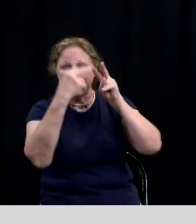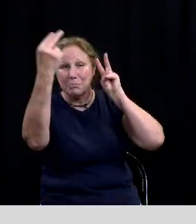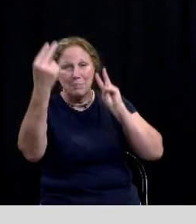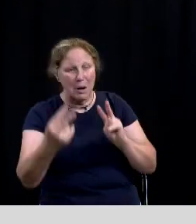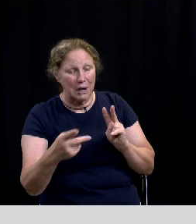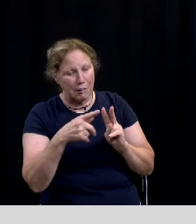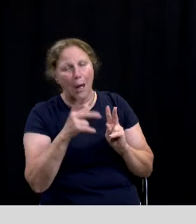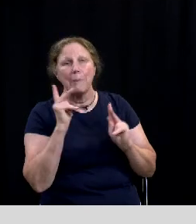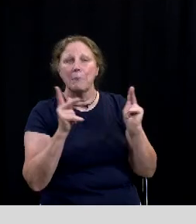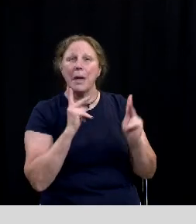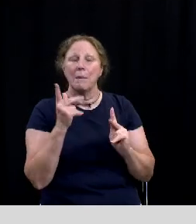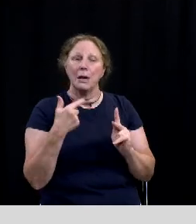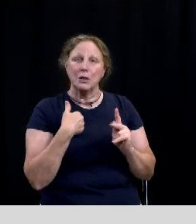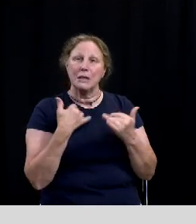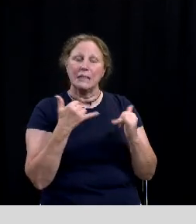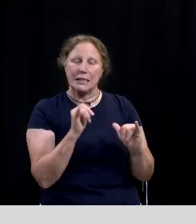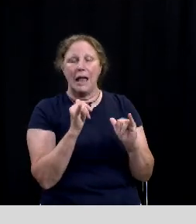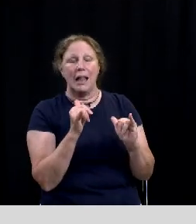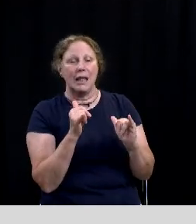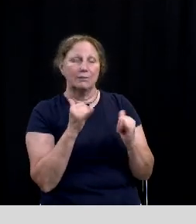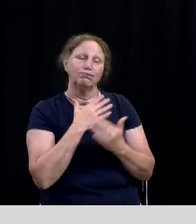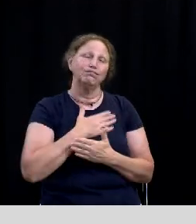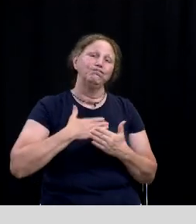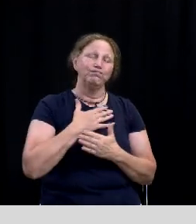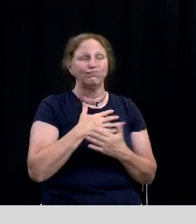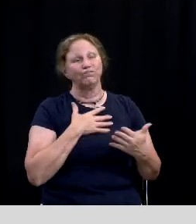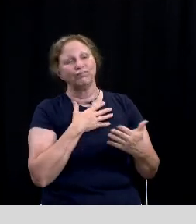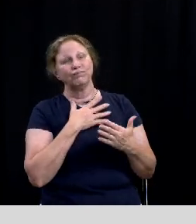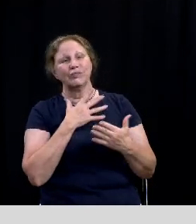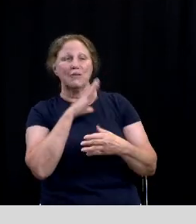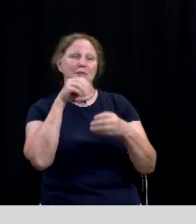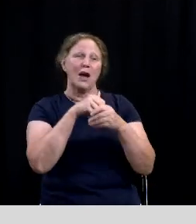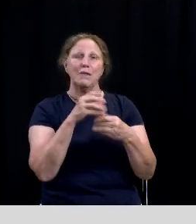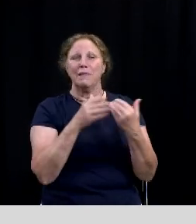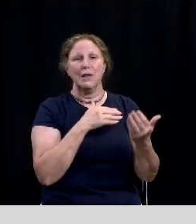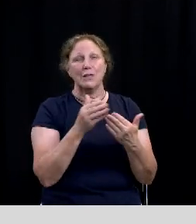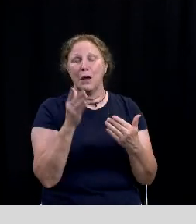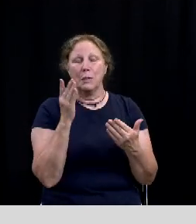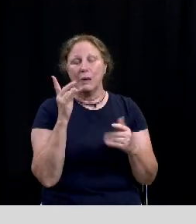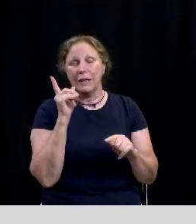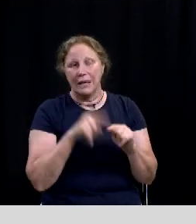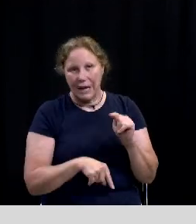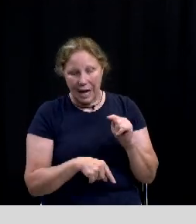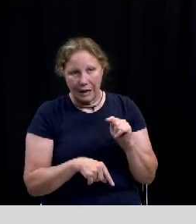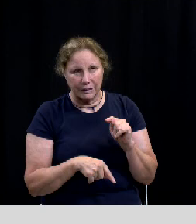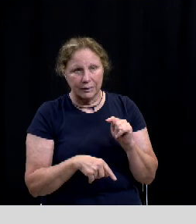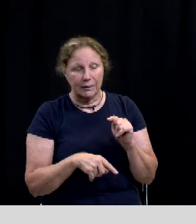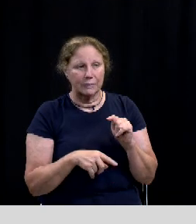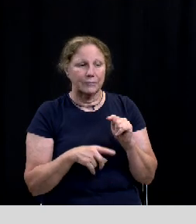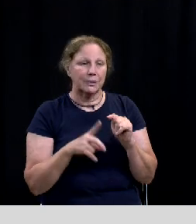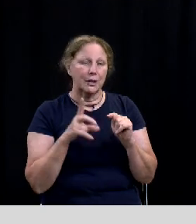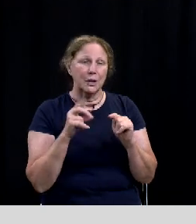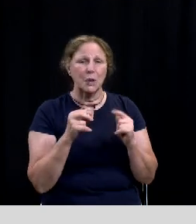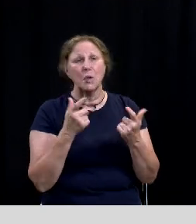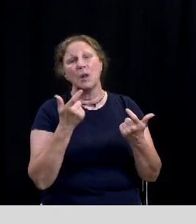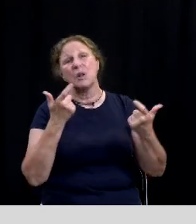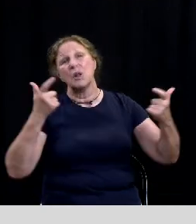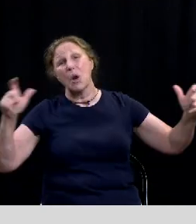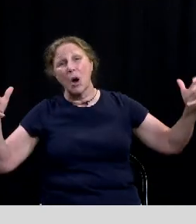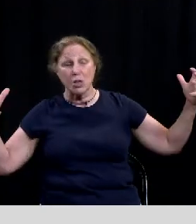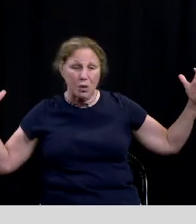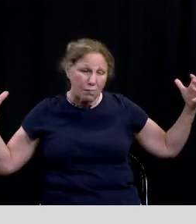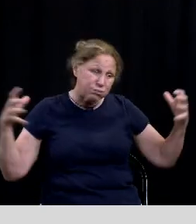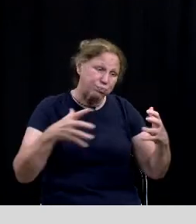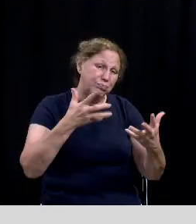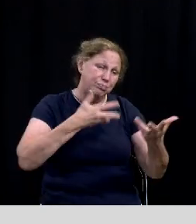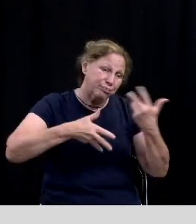allow people to still see and be a part even though we won't be able to to do the large scale things but it still